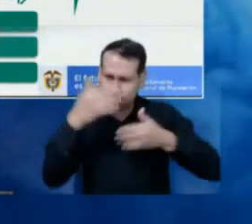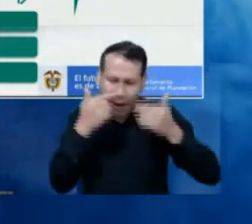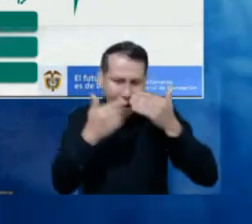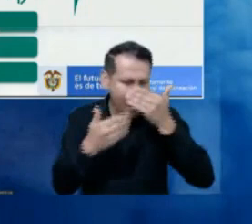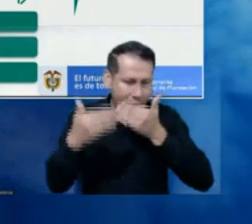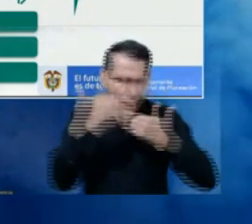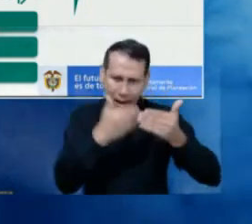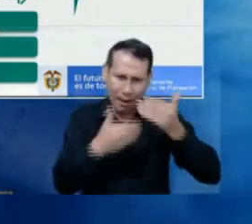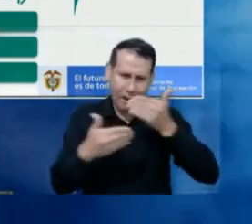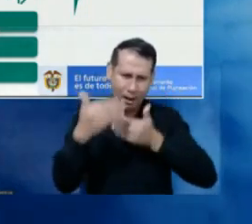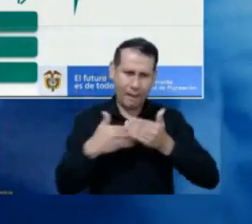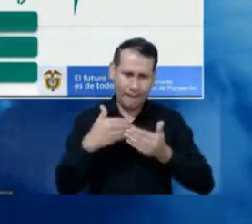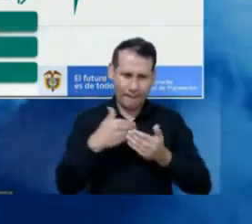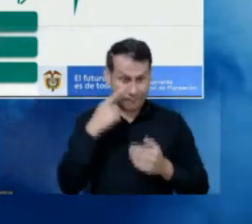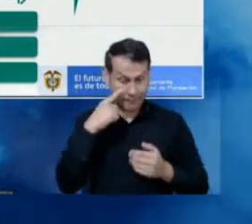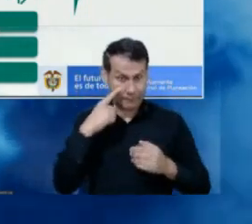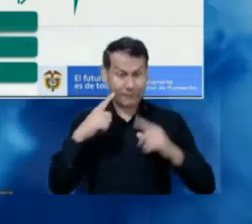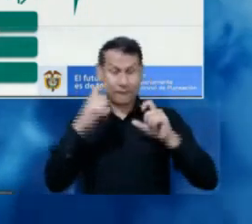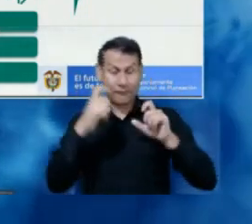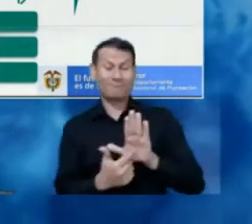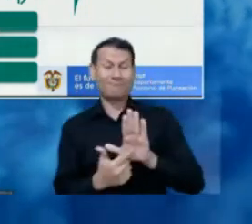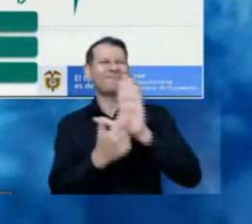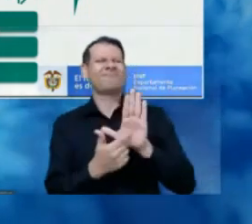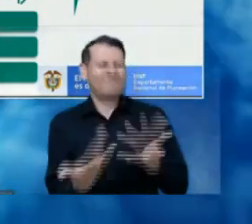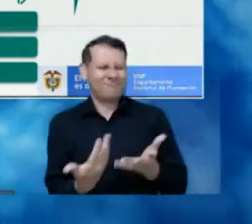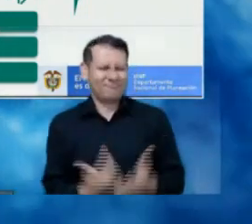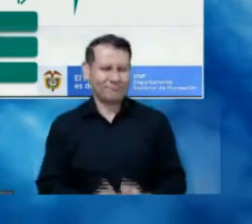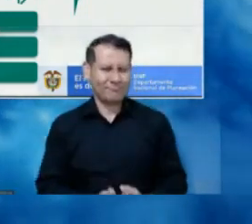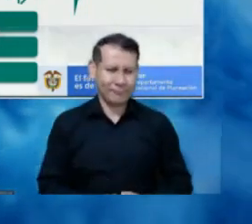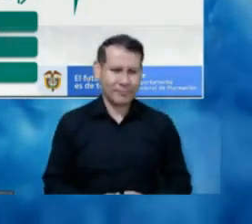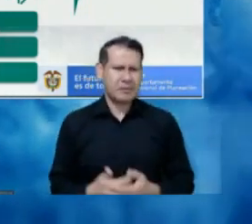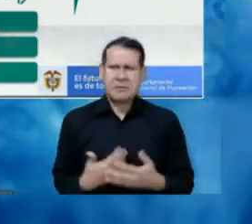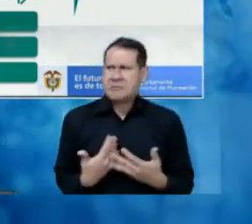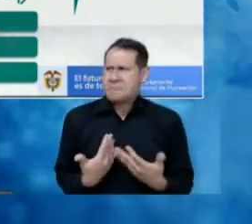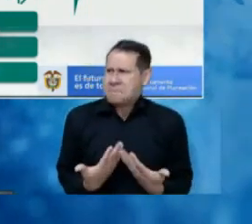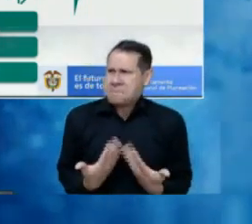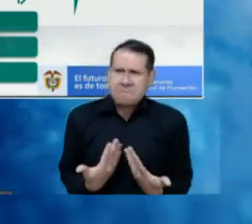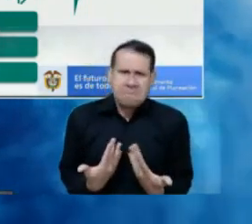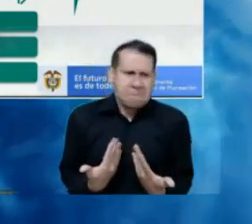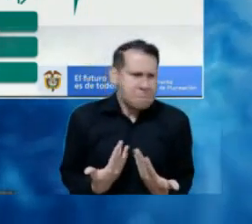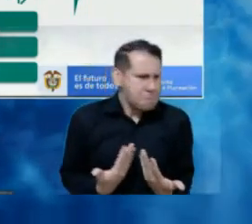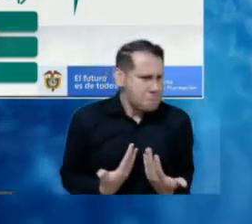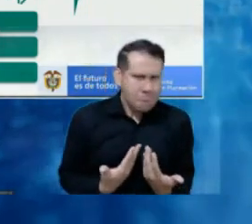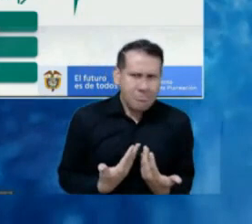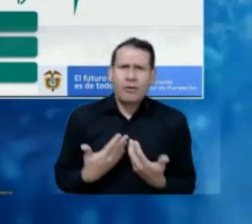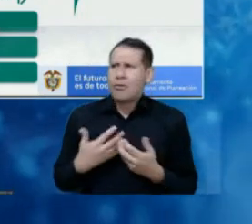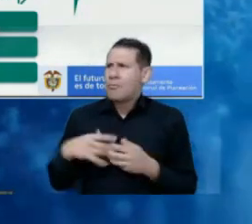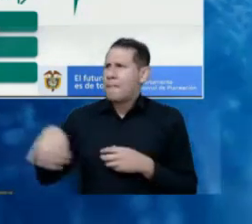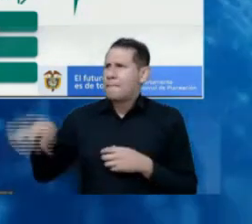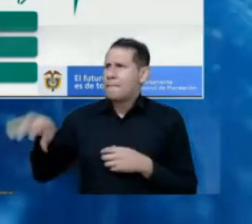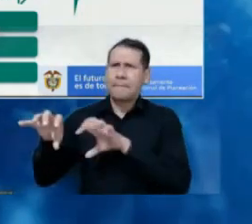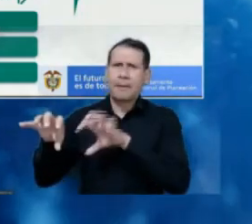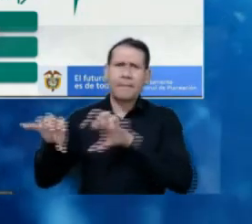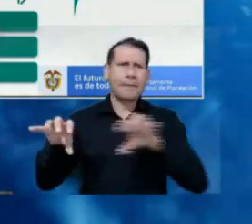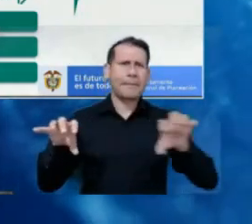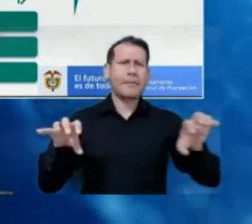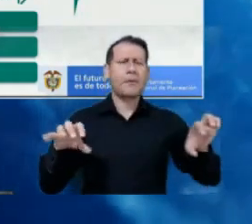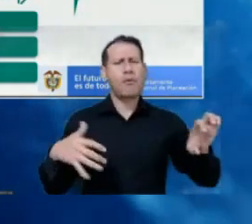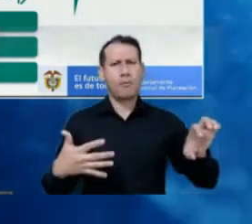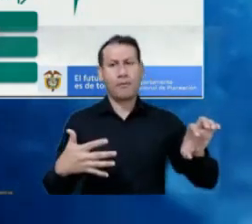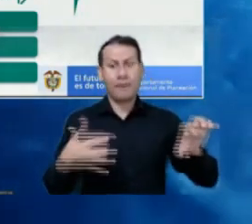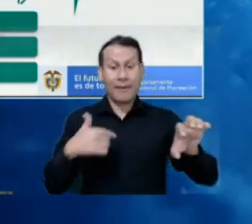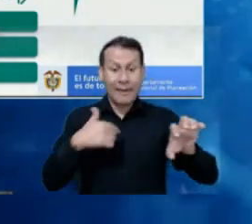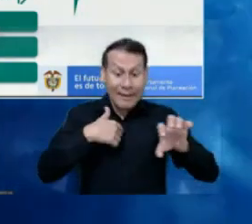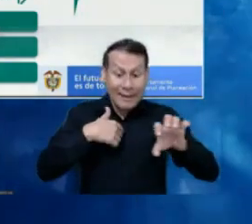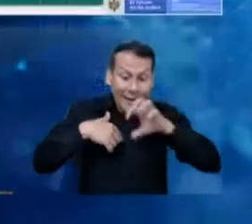to give you this picture so that you know where you are located and see not only the